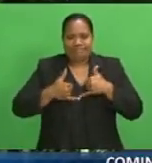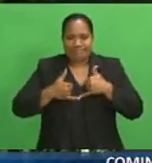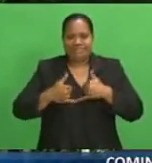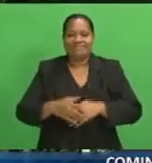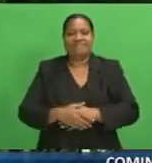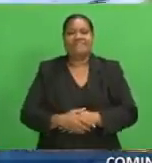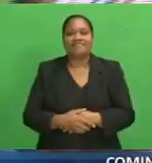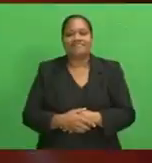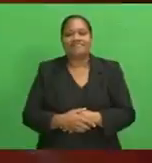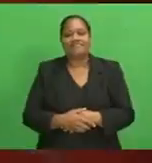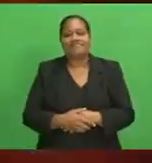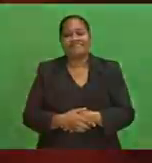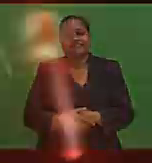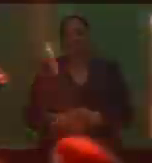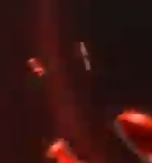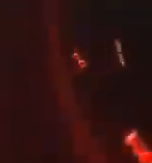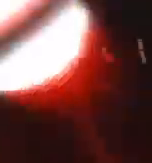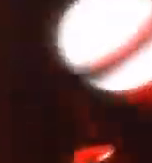up.